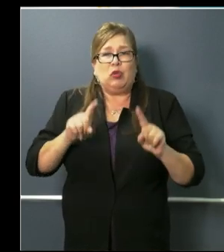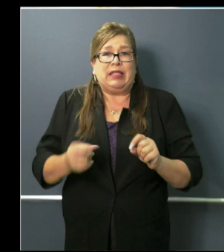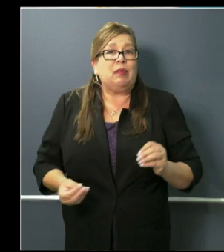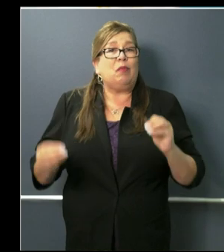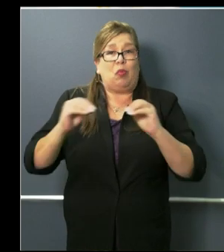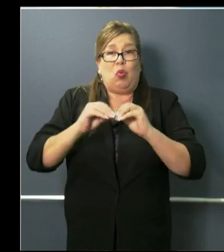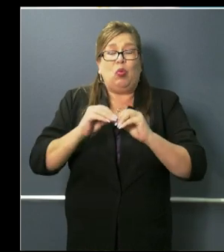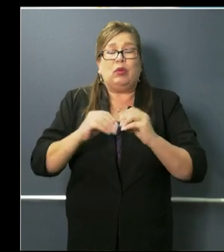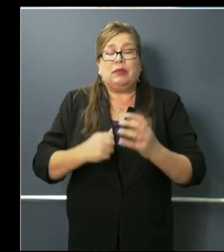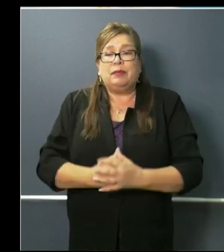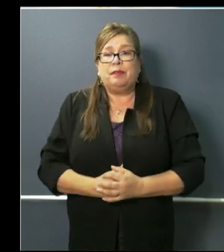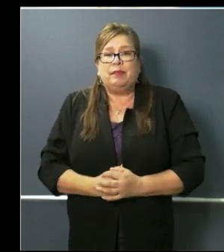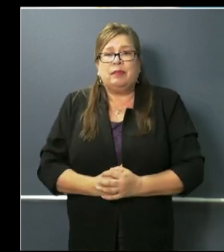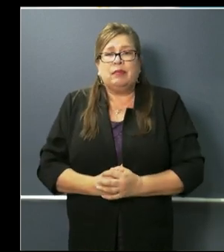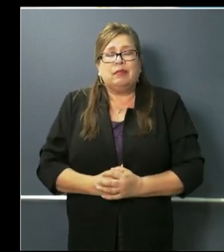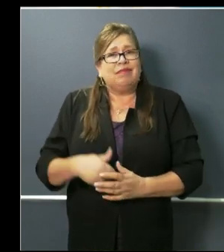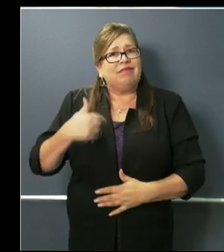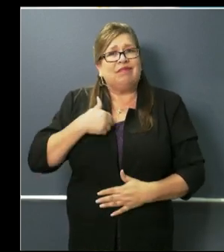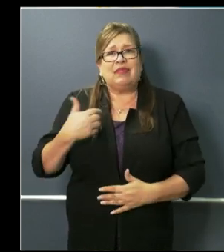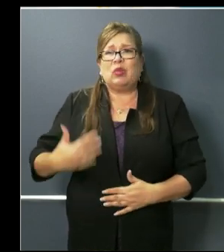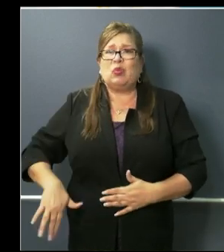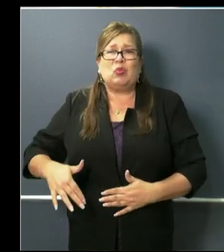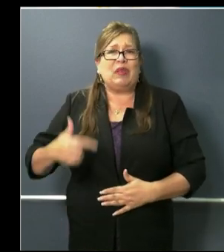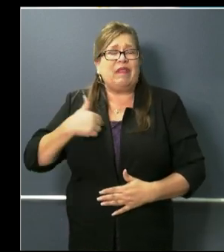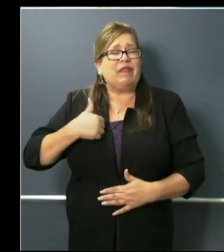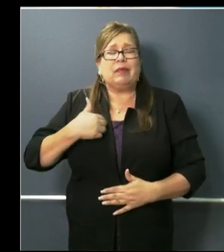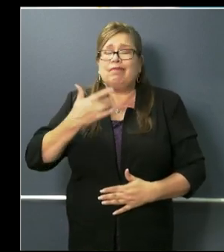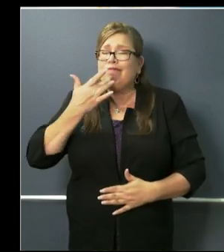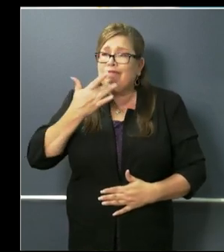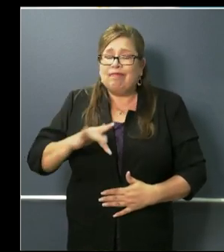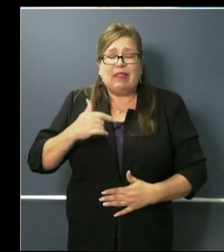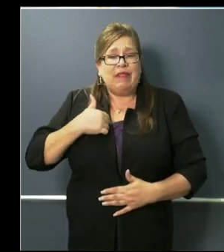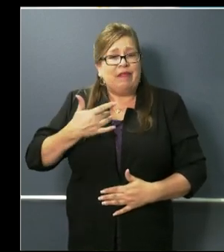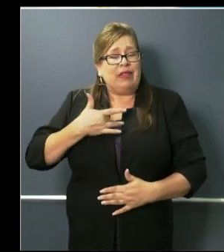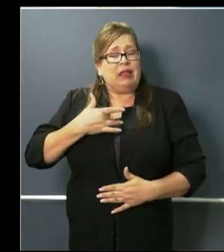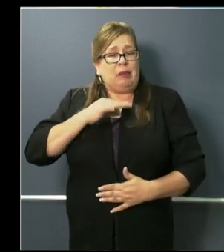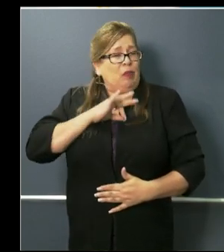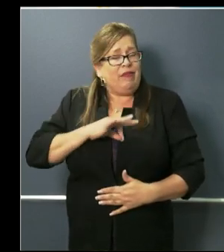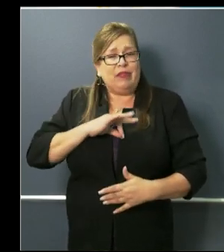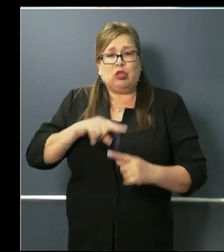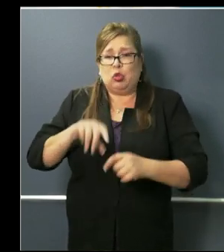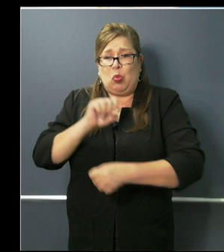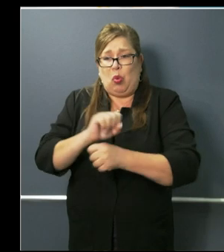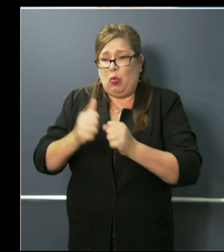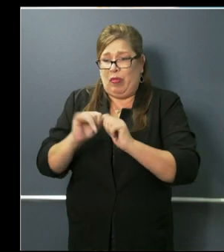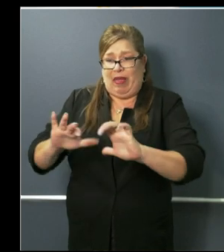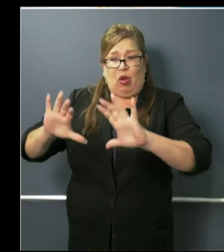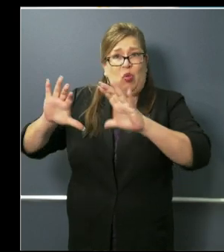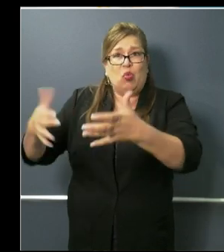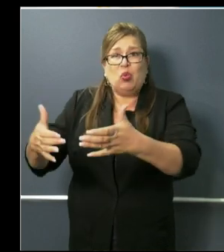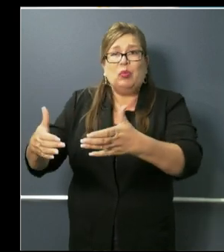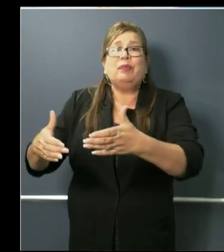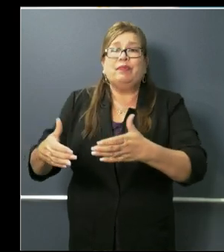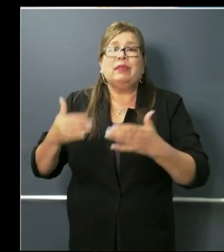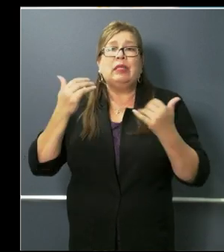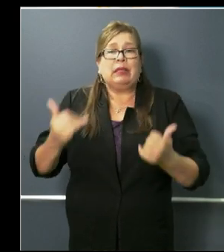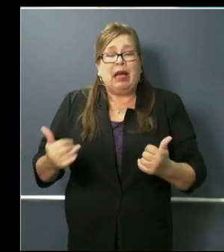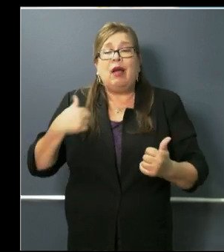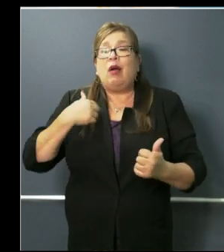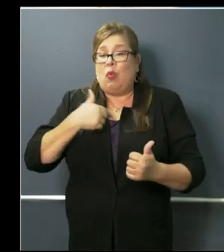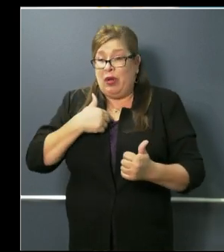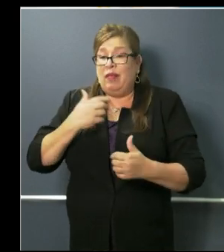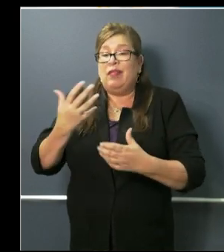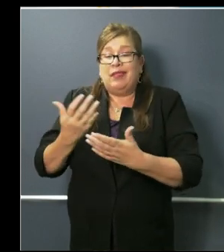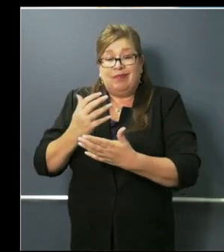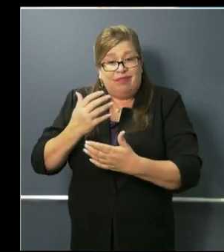very privileged to be working with the group, and I think we are starting to get some traction in being able to assemble these